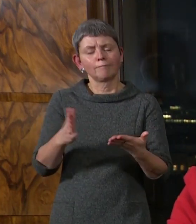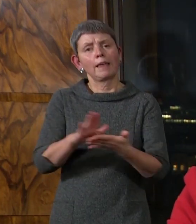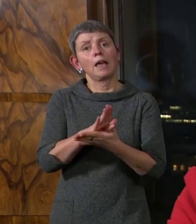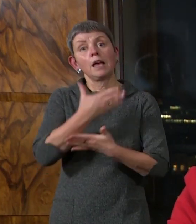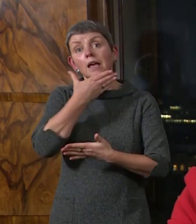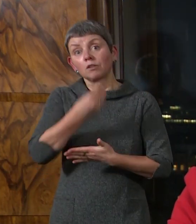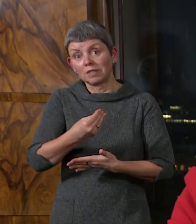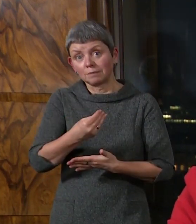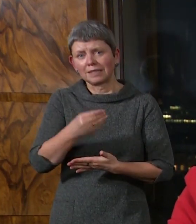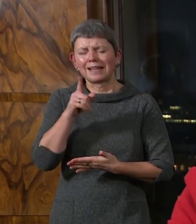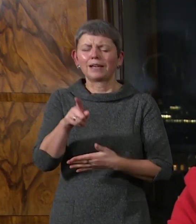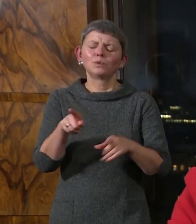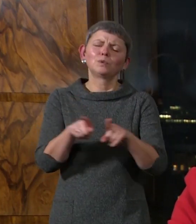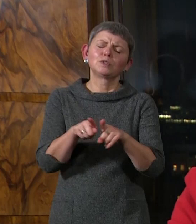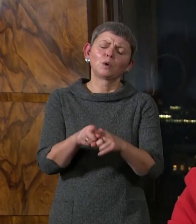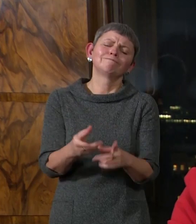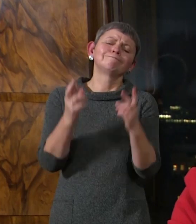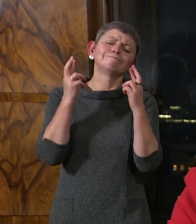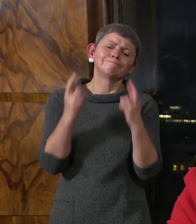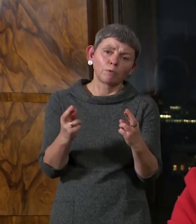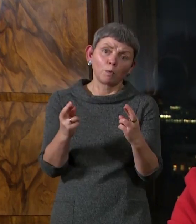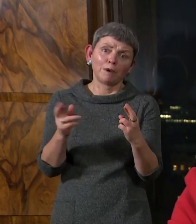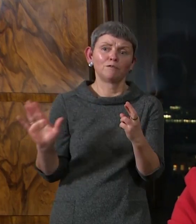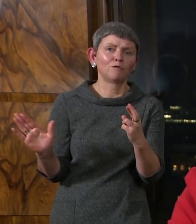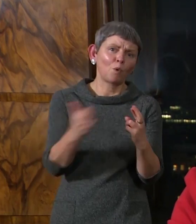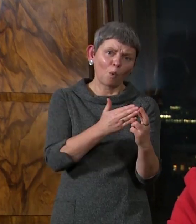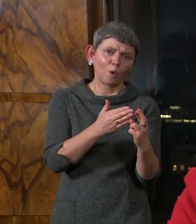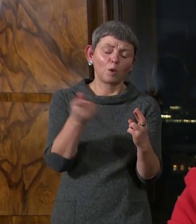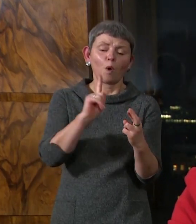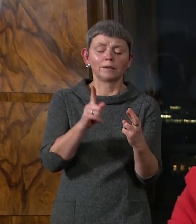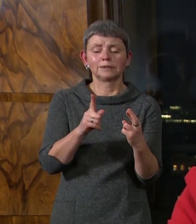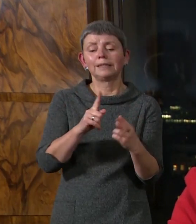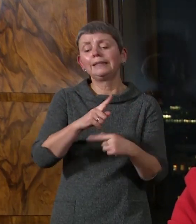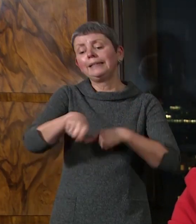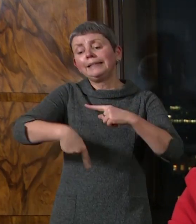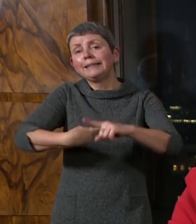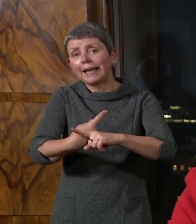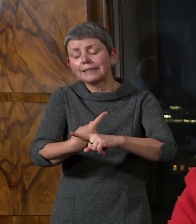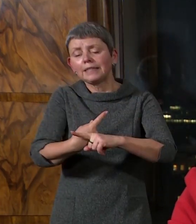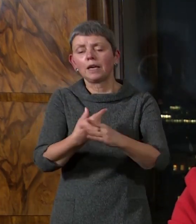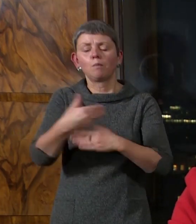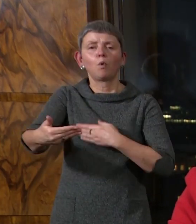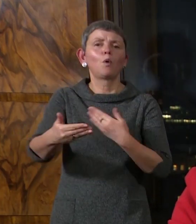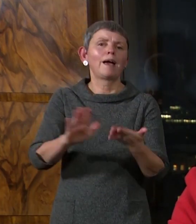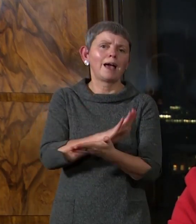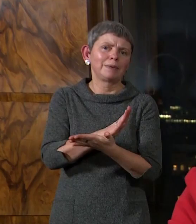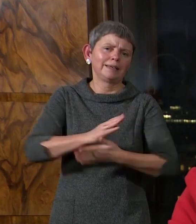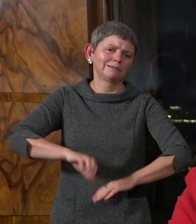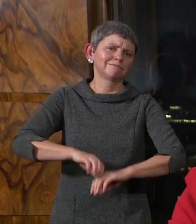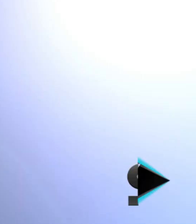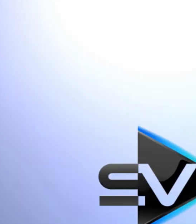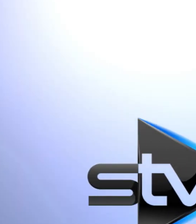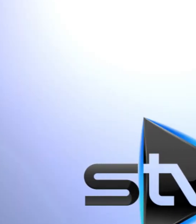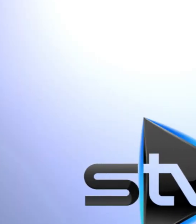Let me, more than anything, wish for all of us a happier and a brighter New Year. Thank you.